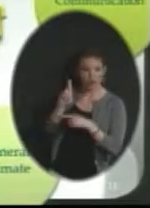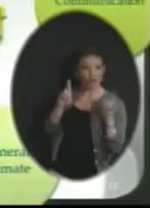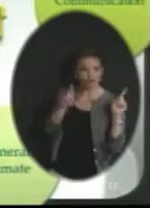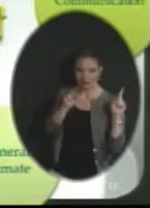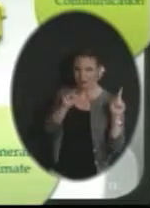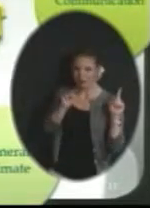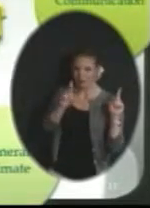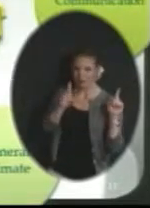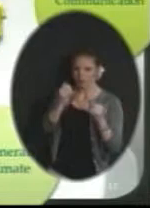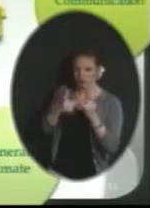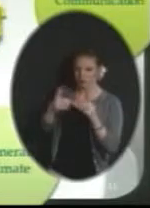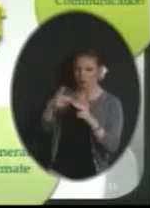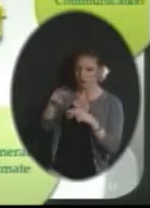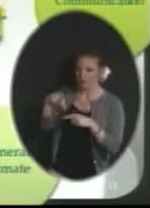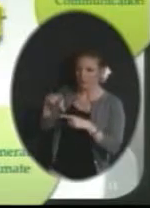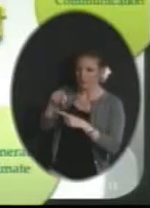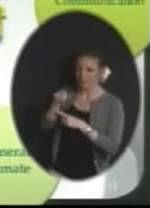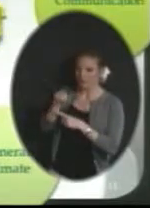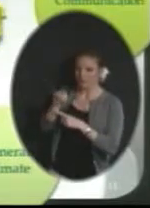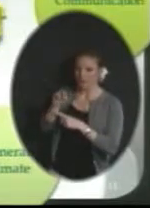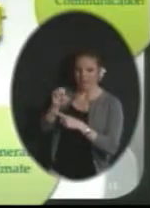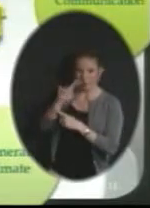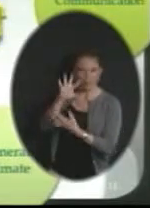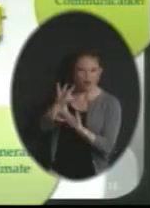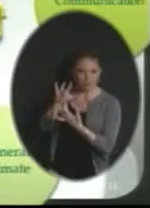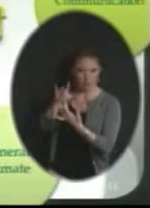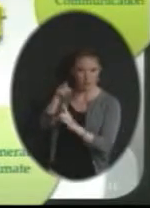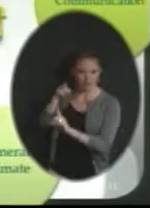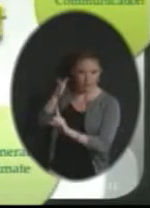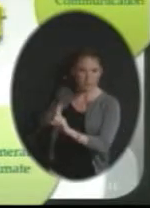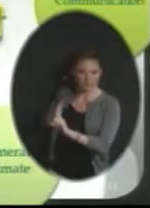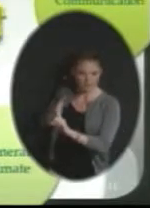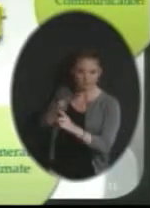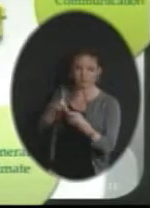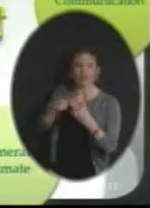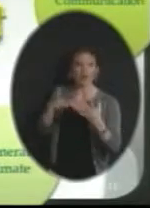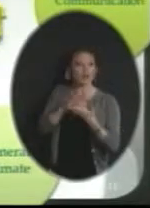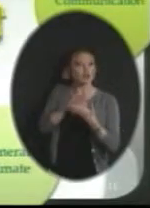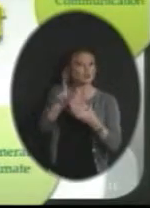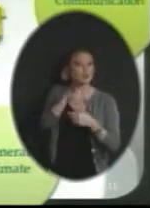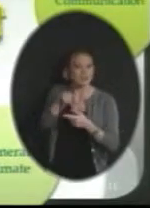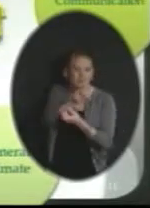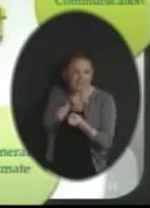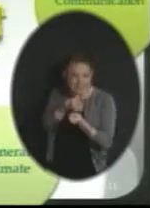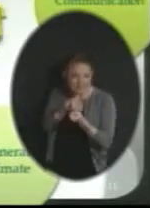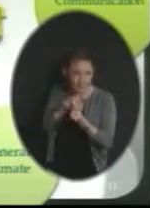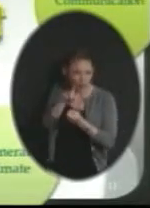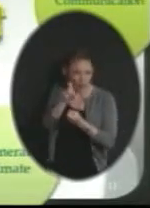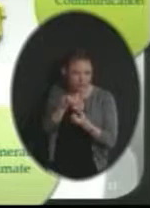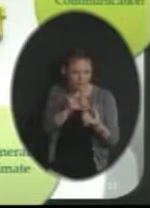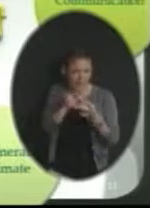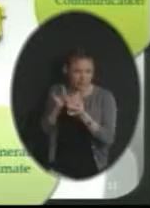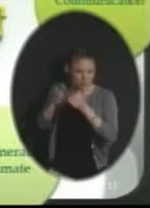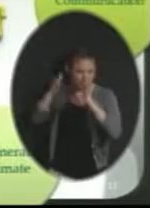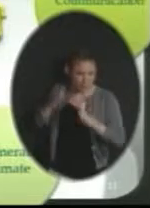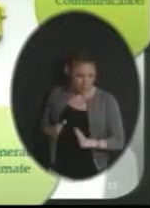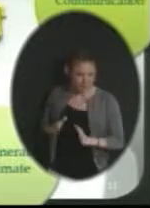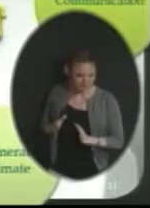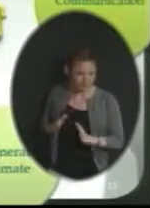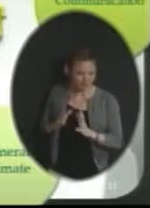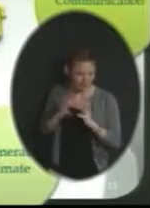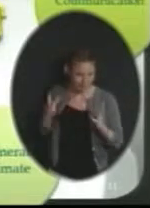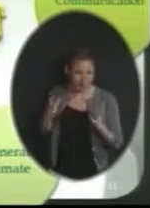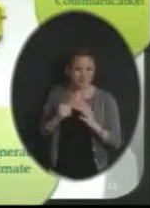individual. And lots and lots of comments about specific schools and personnel. Every appraiser works with an